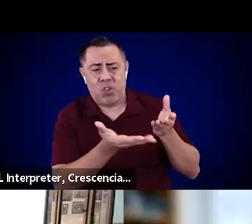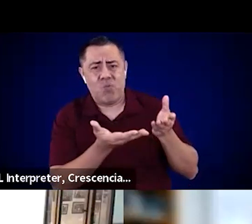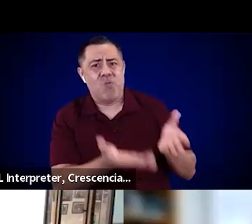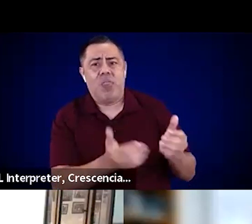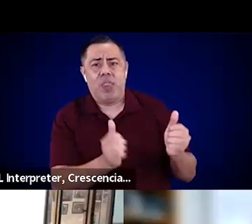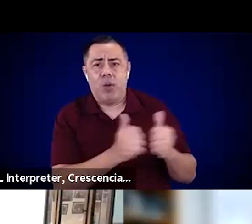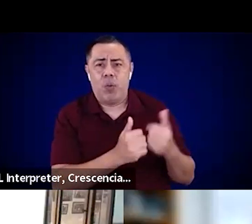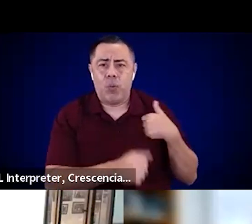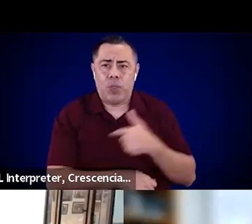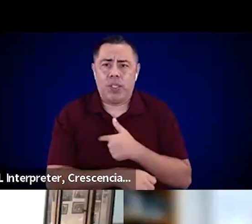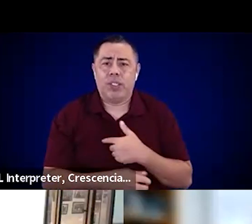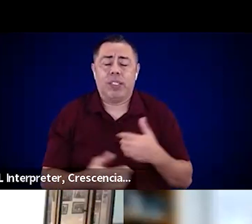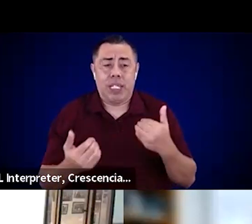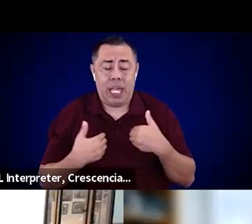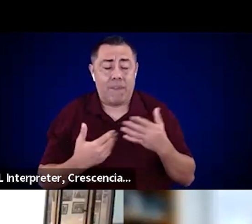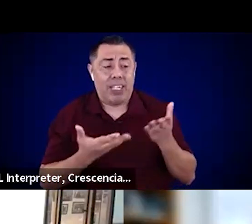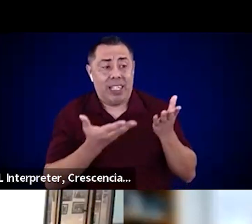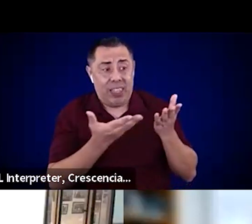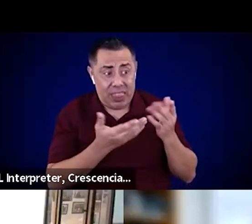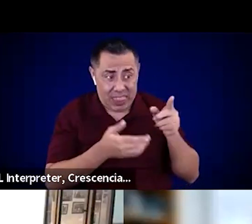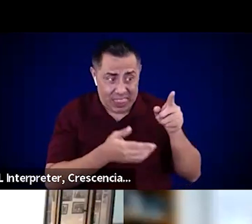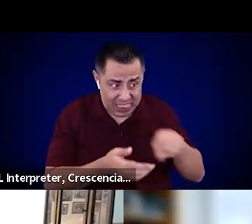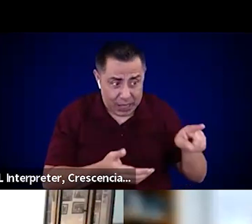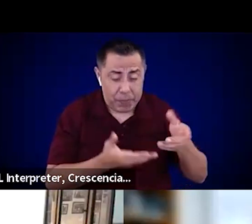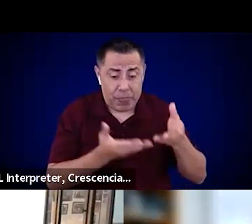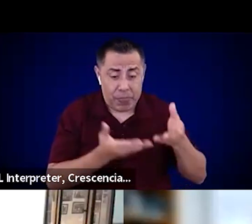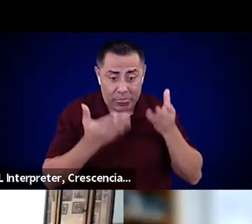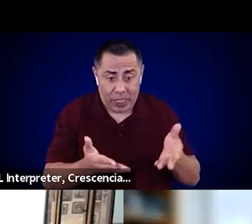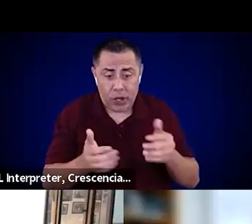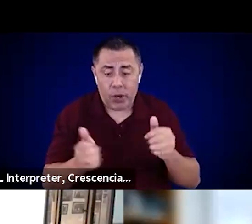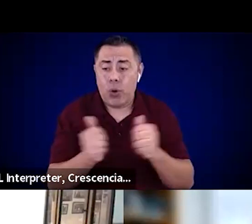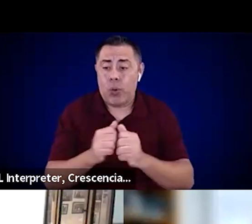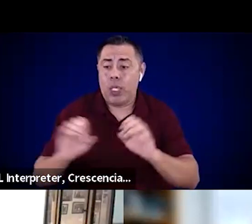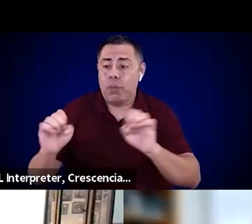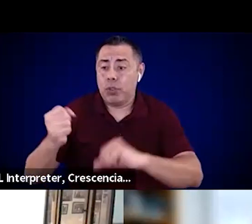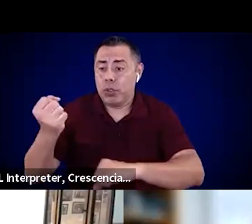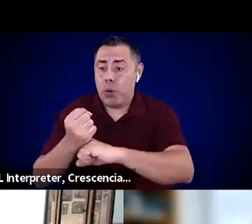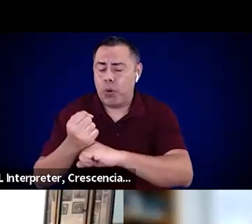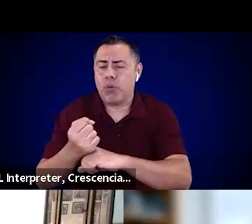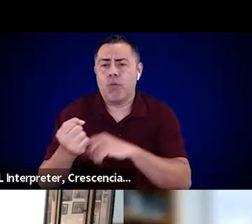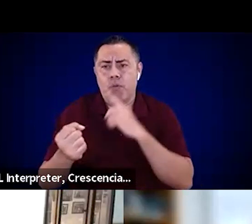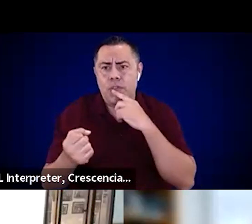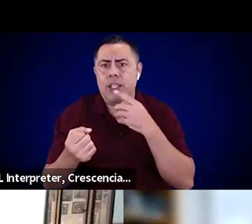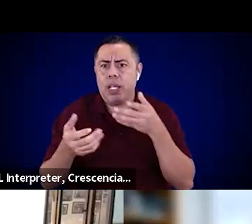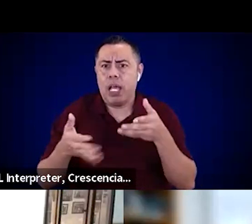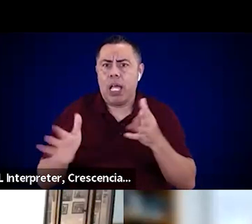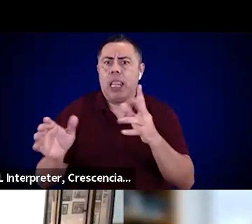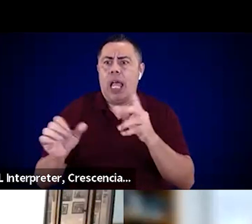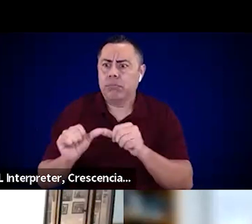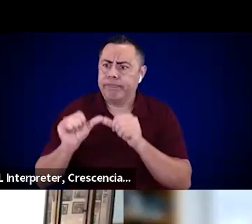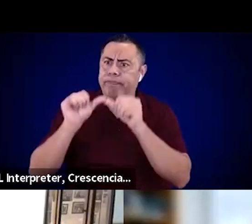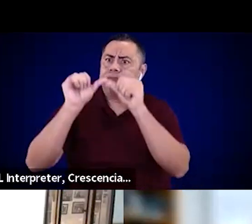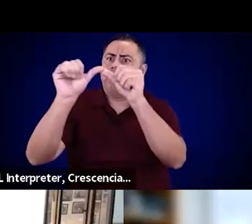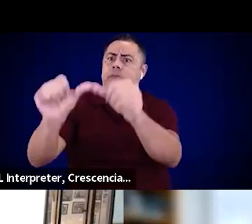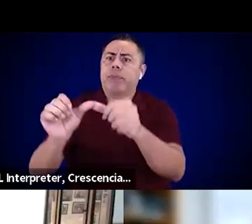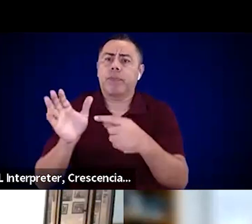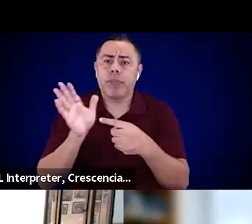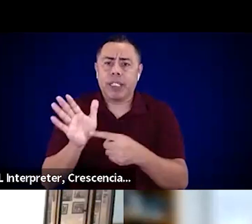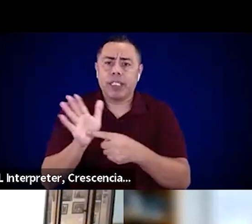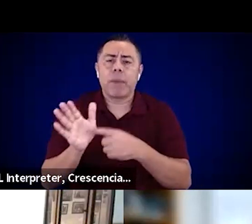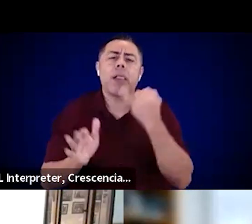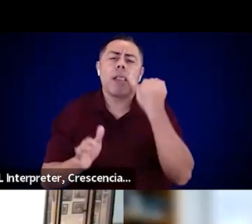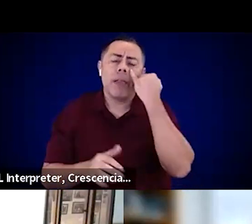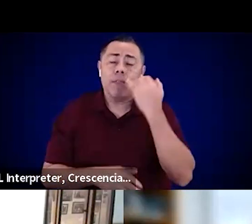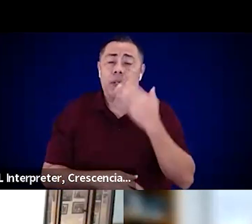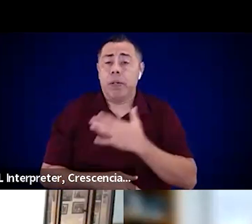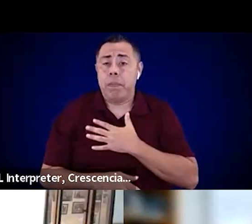that piece really makes it sustainable. So even if, for instance, you know, there was any type of budgeting issues with me or my position,